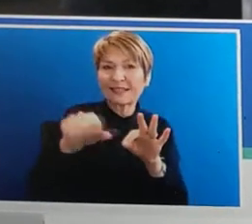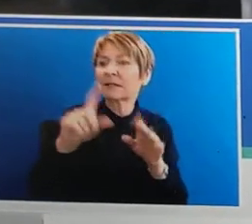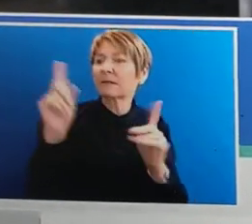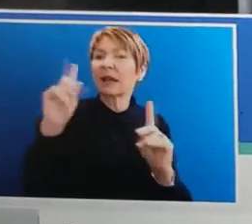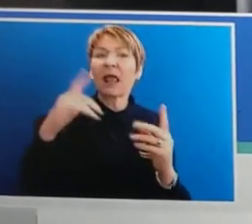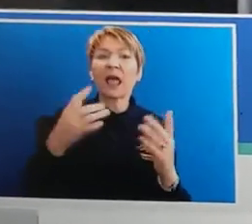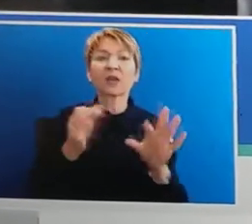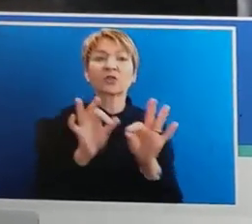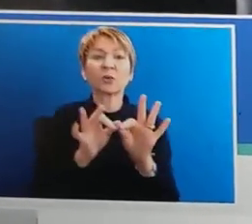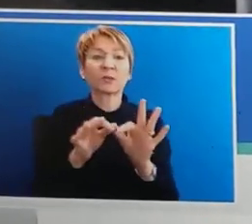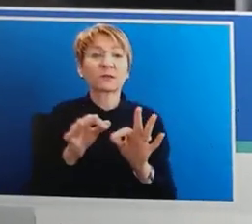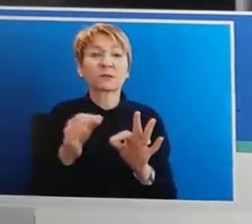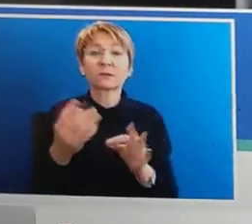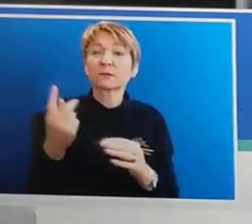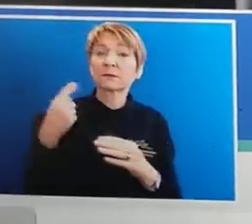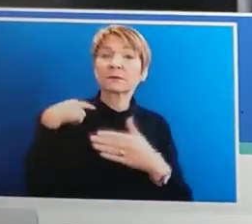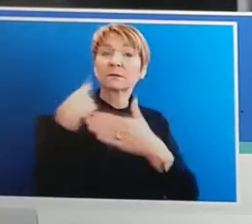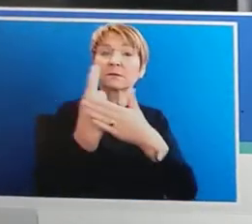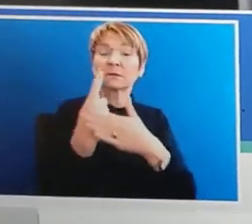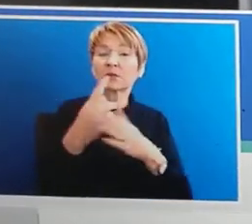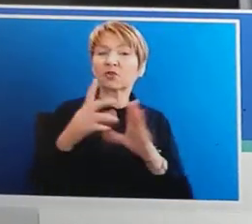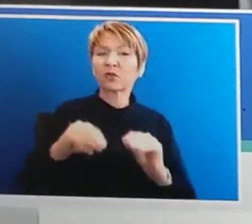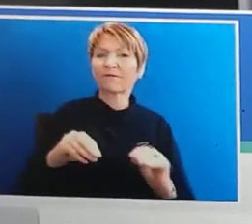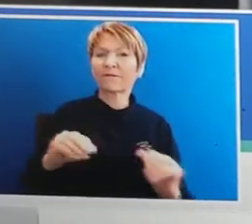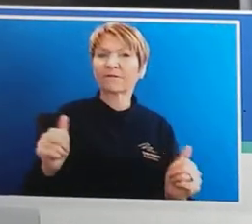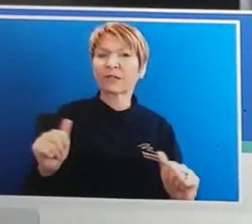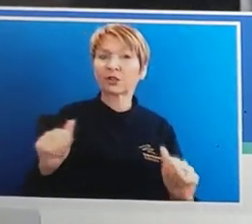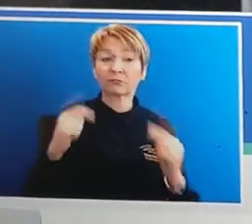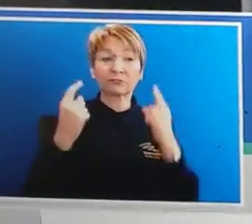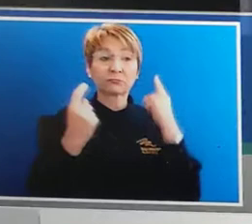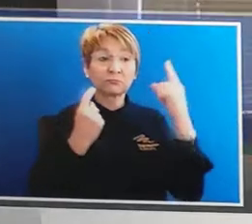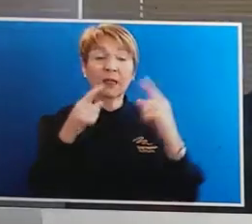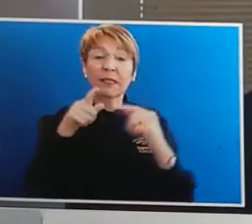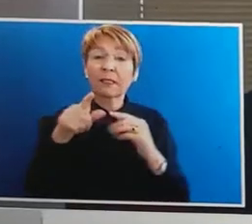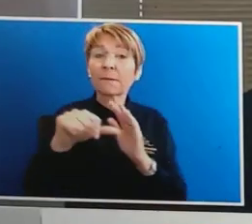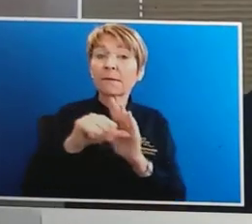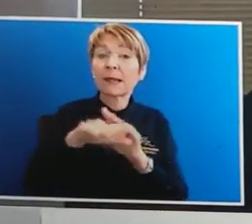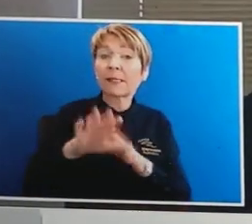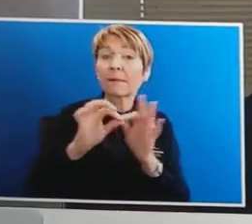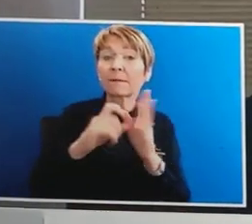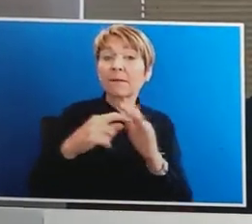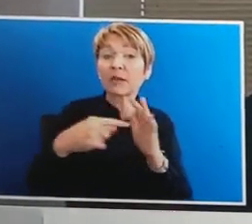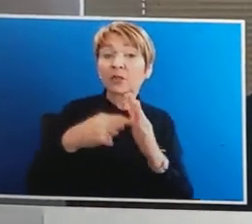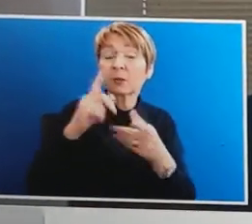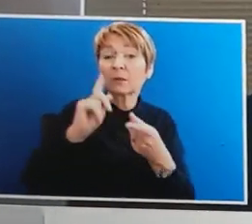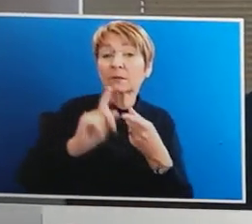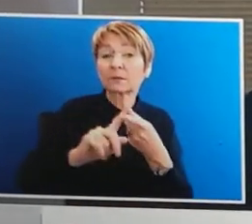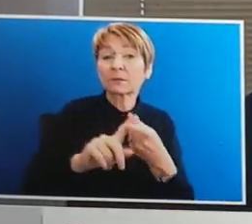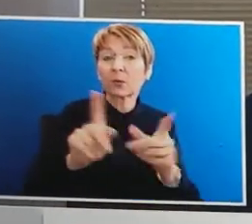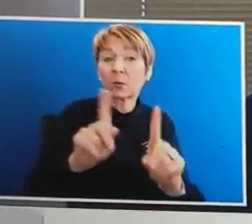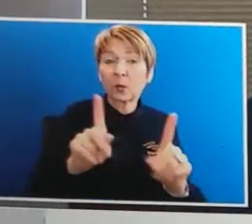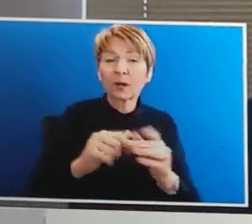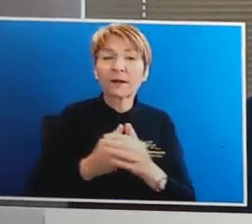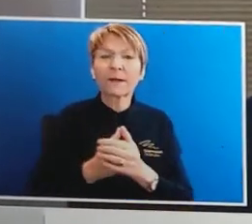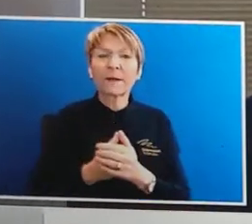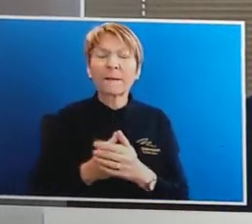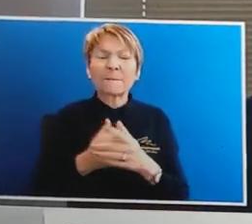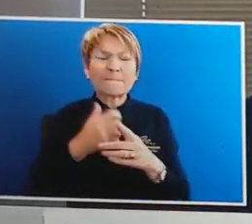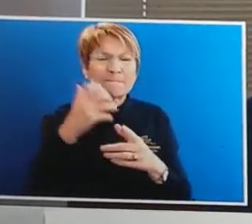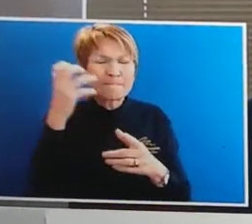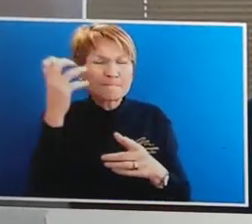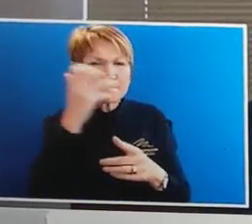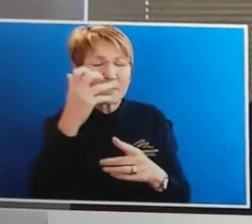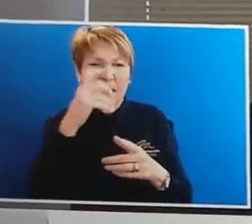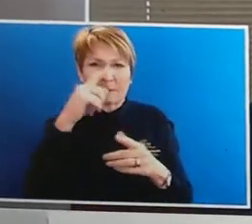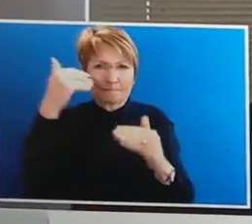Is there money in the budget to keep that program going? I'm sorry, Andrew, I couldn't go to that